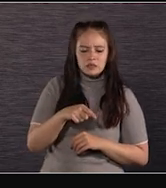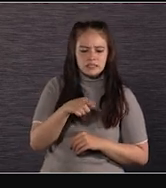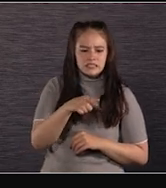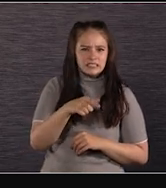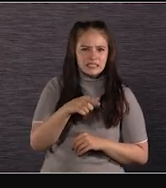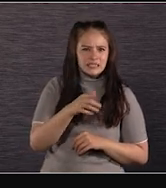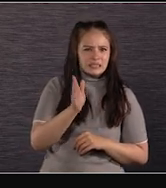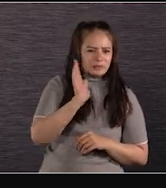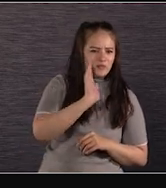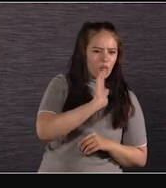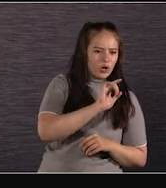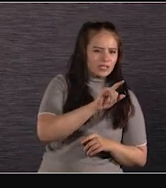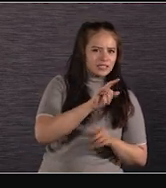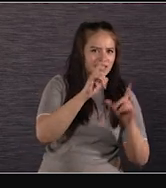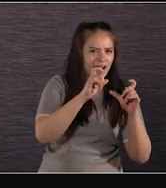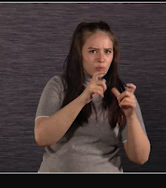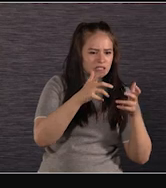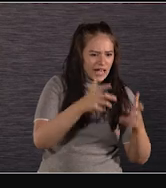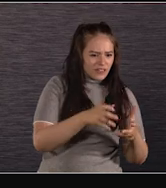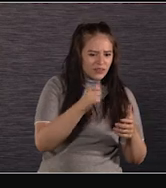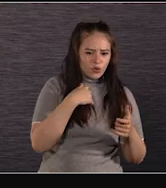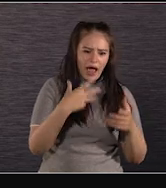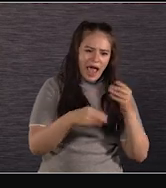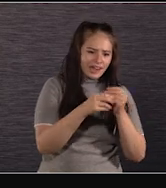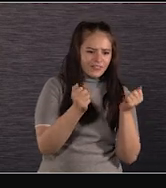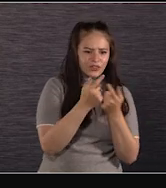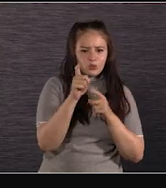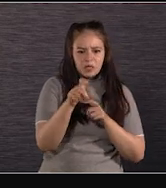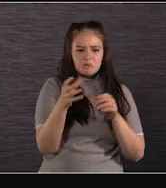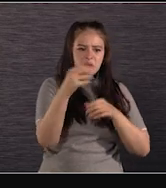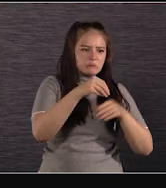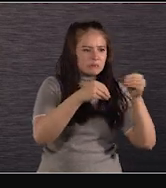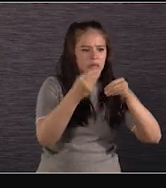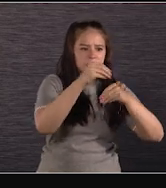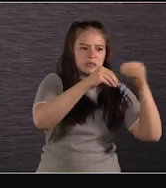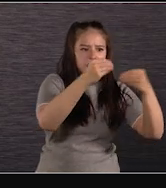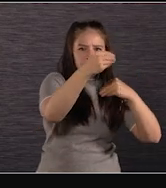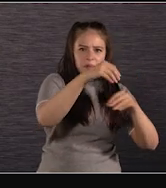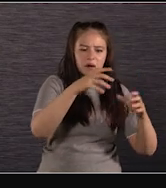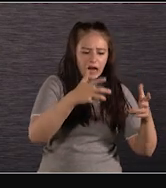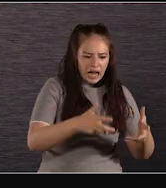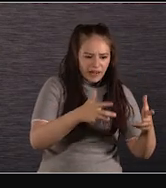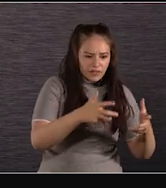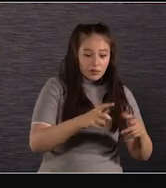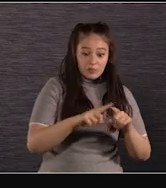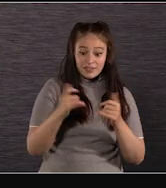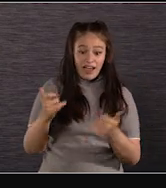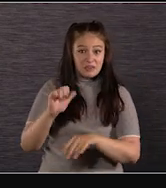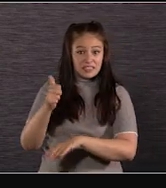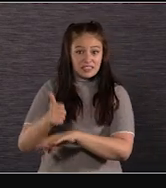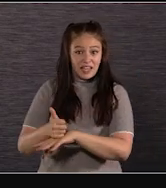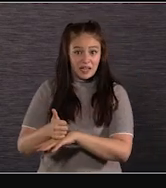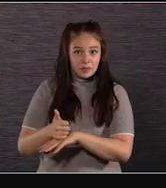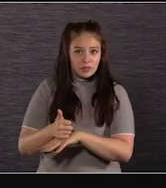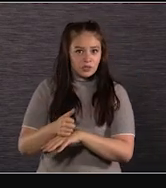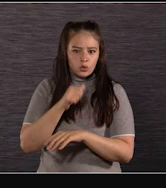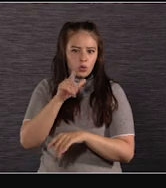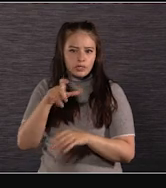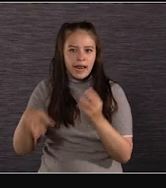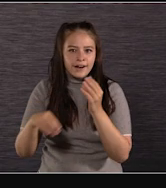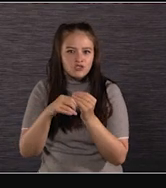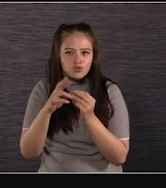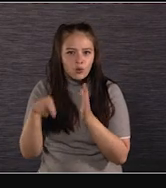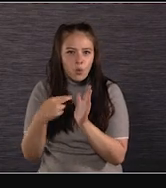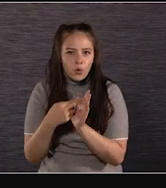bit heavy camera by the time they got all their accoutrement and accessories attached to it. I like the way it's set up now without the extra recorder. It's great.